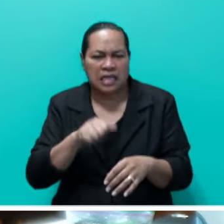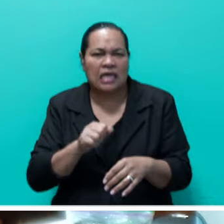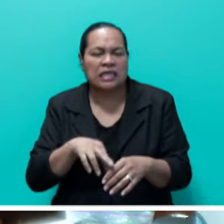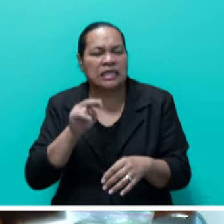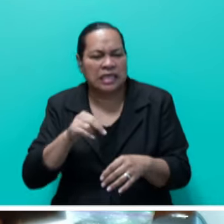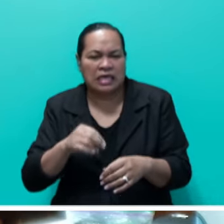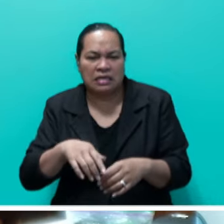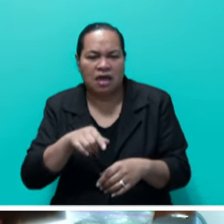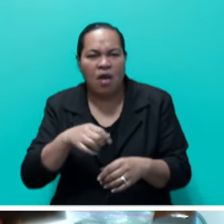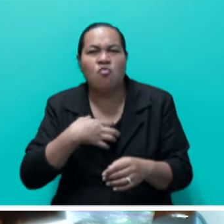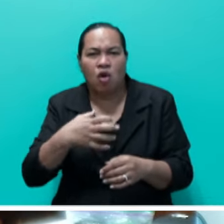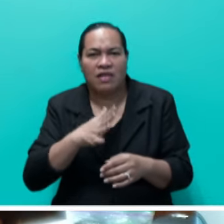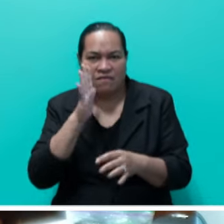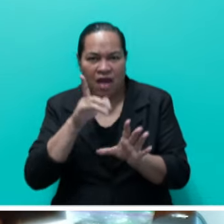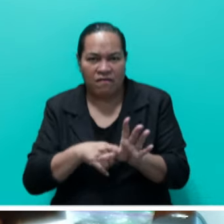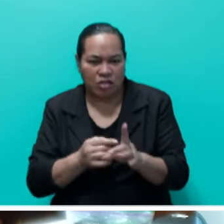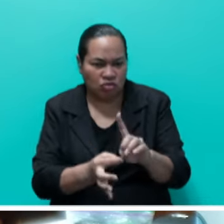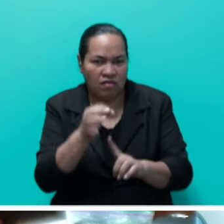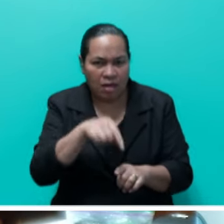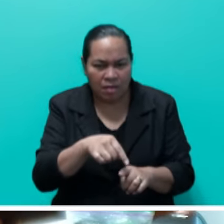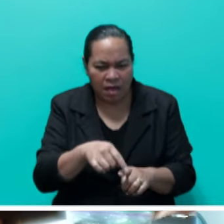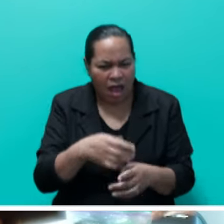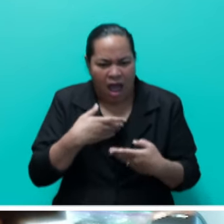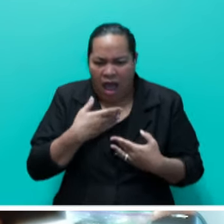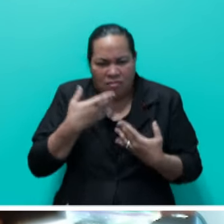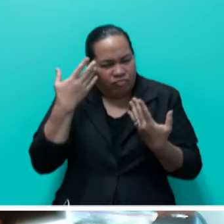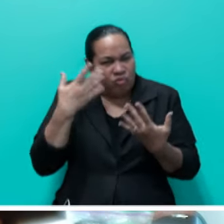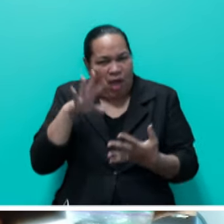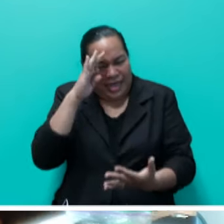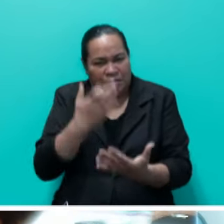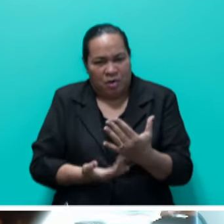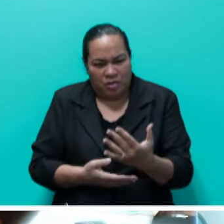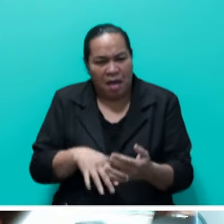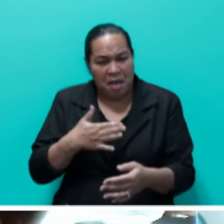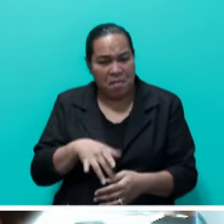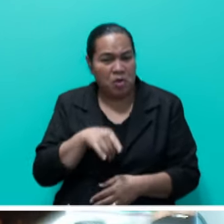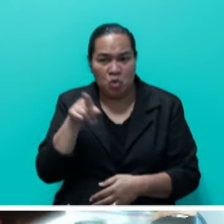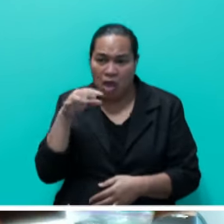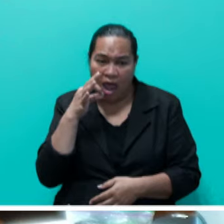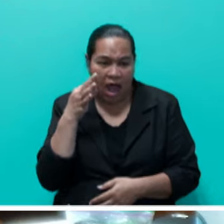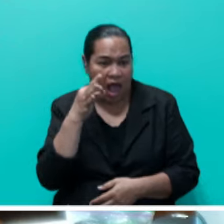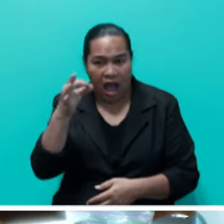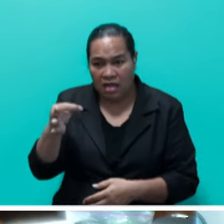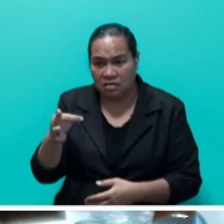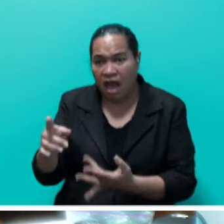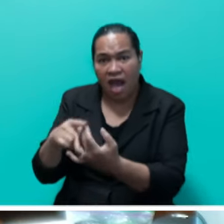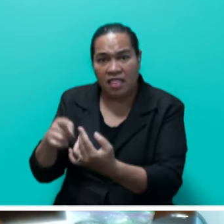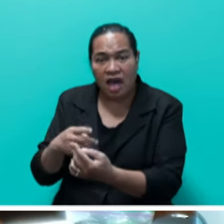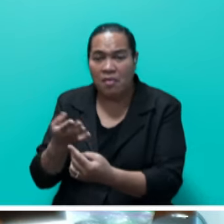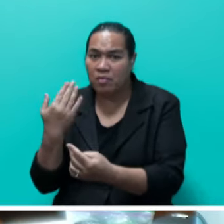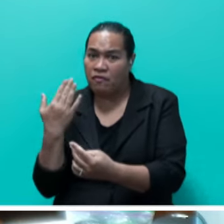that experience. I'm sure Honourable Kilpal can ask the experience of the previous two ministers of lands.